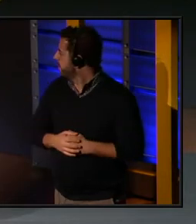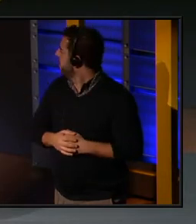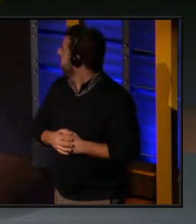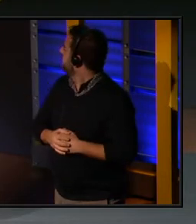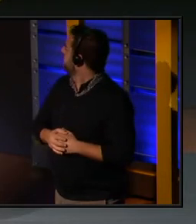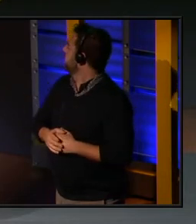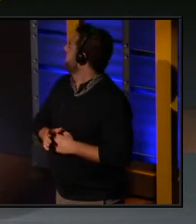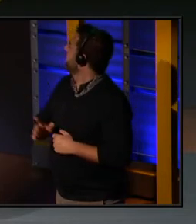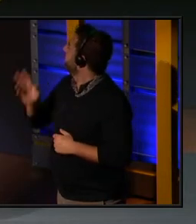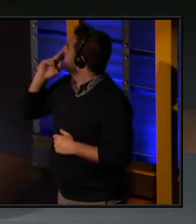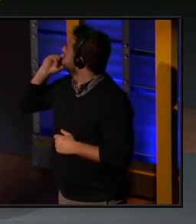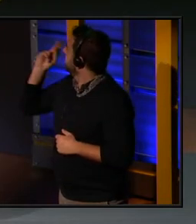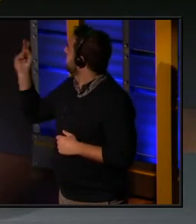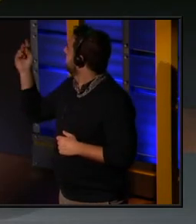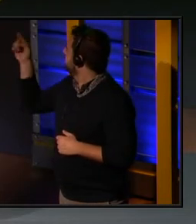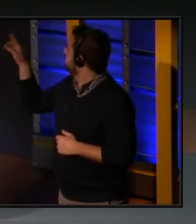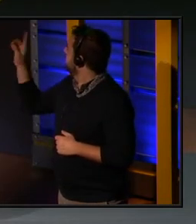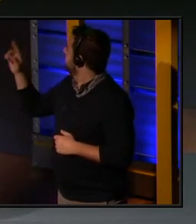you're going to be seeing it.